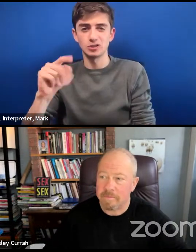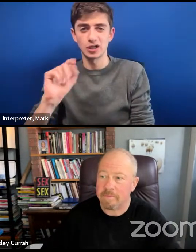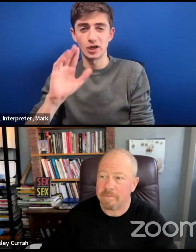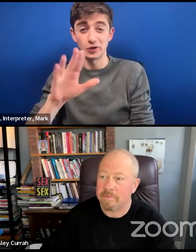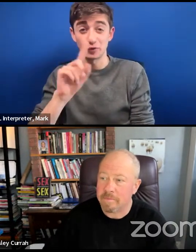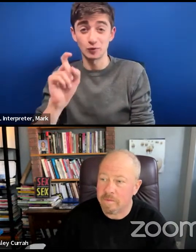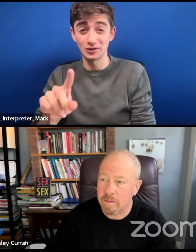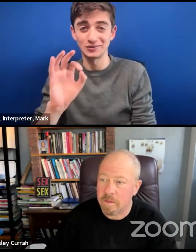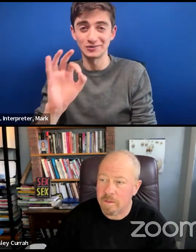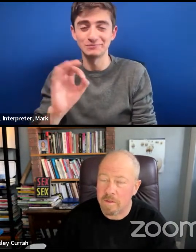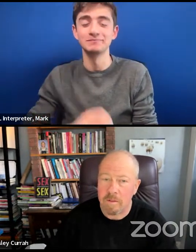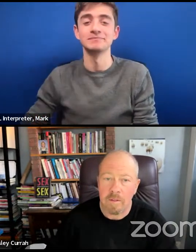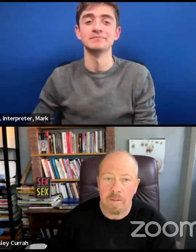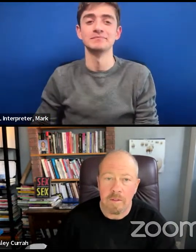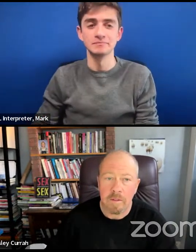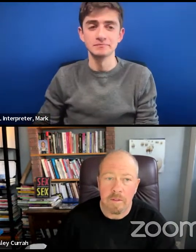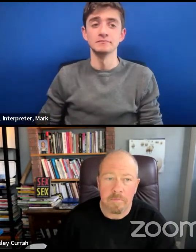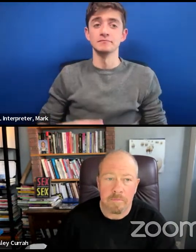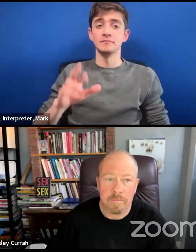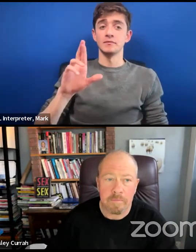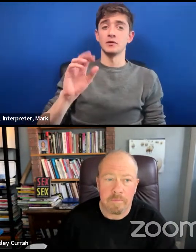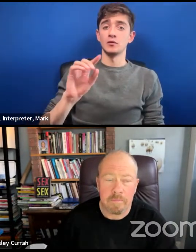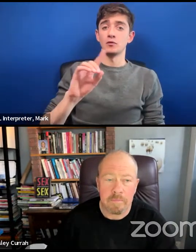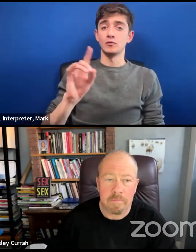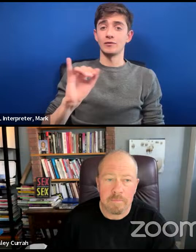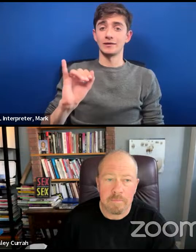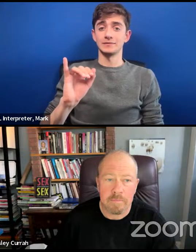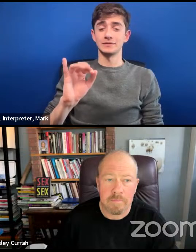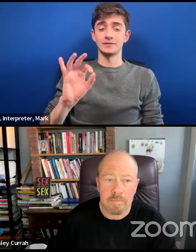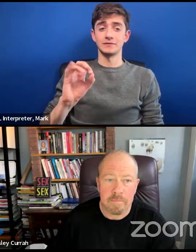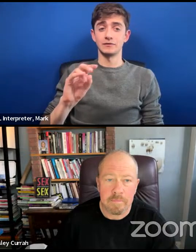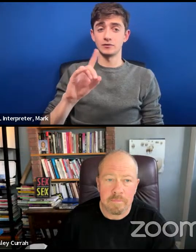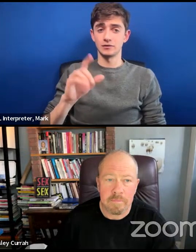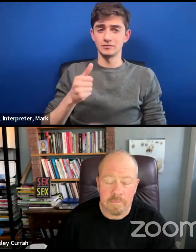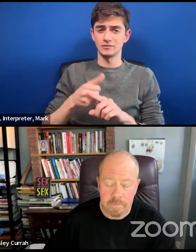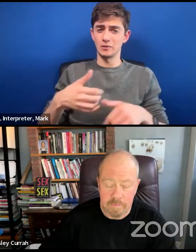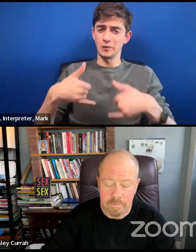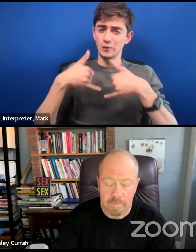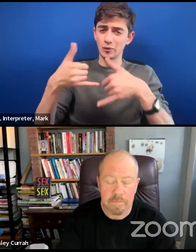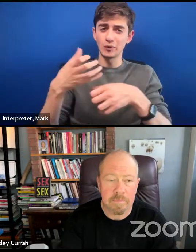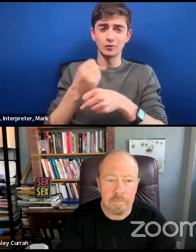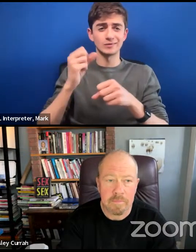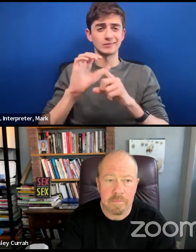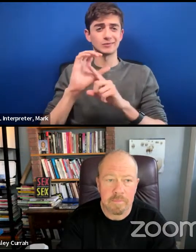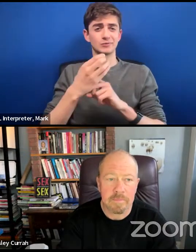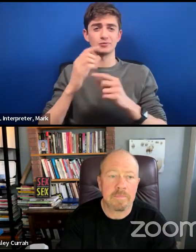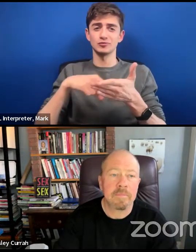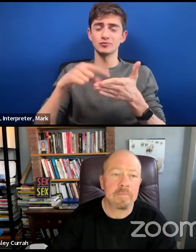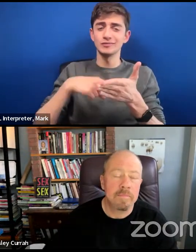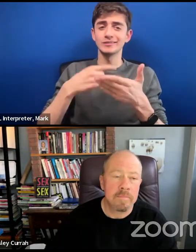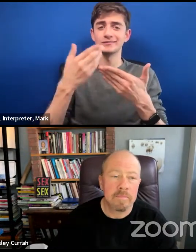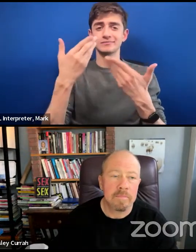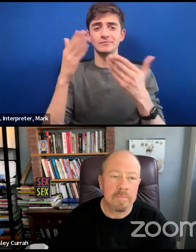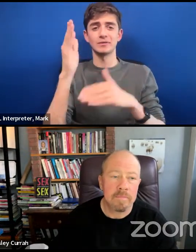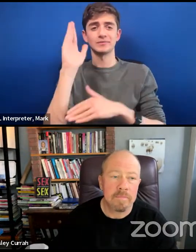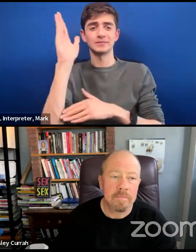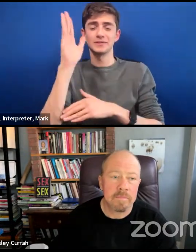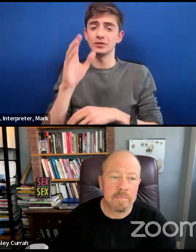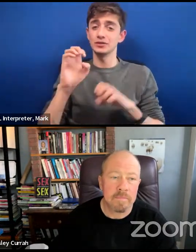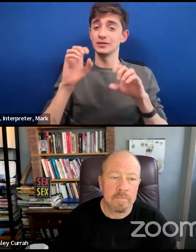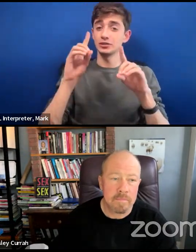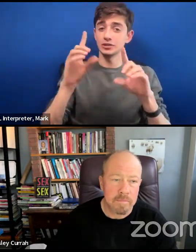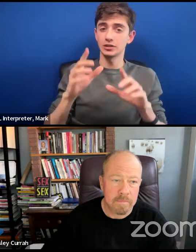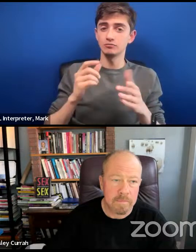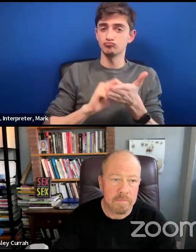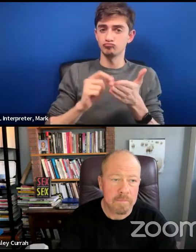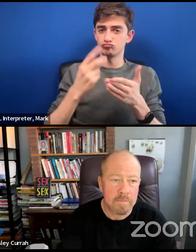an award-winning queer cultural critic, public speaker, and educator. He is the author of two books including Queer Forms from 2022,